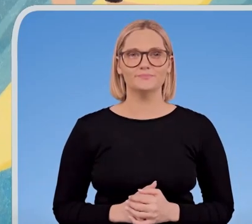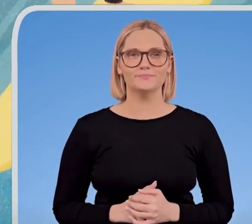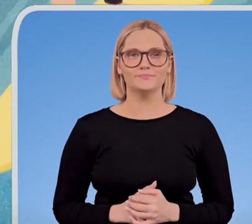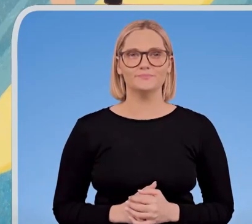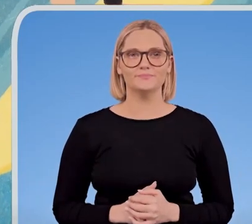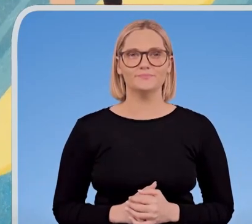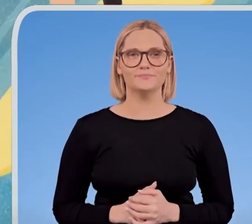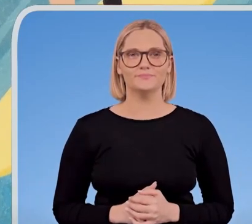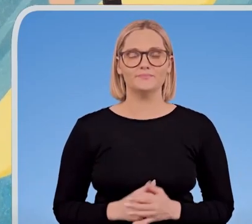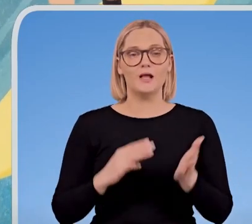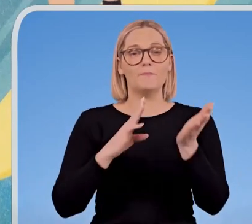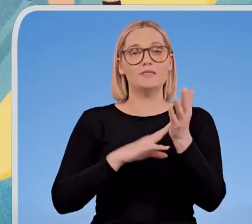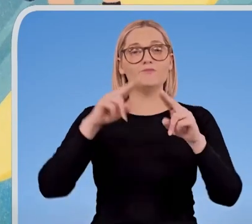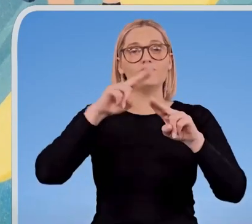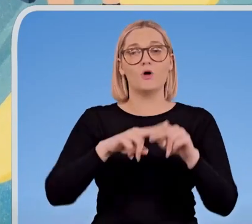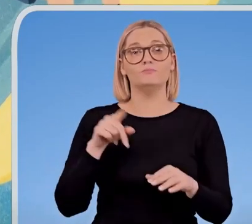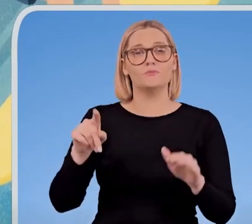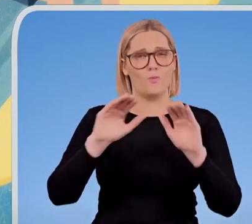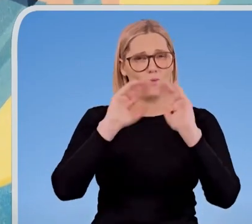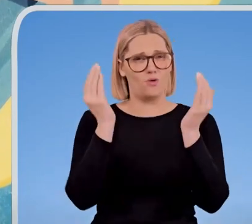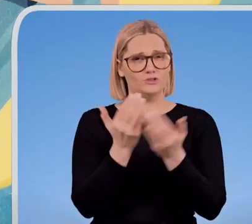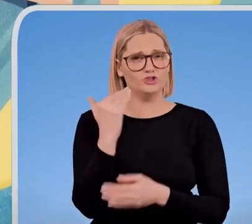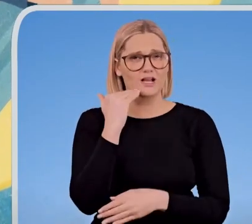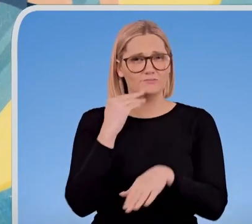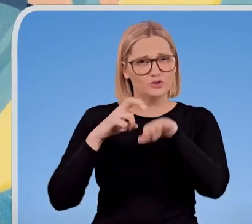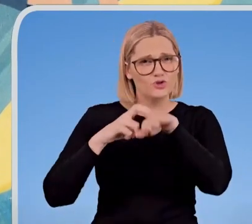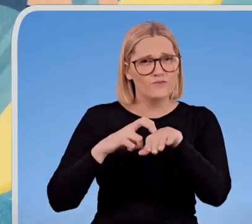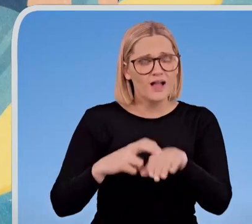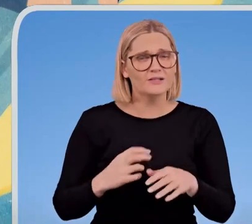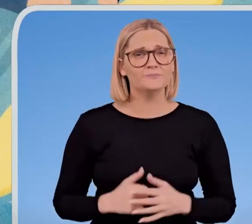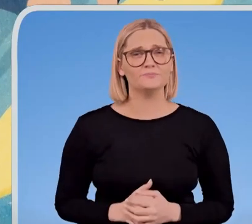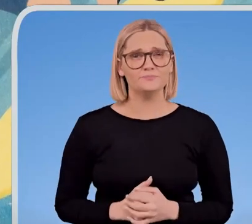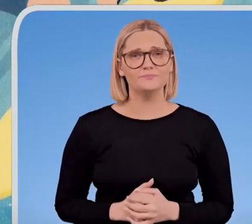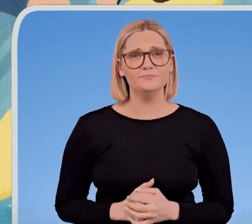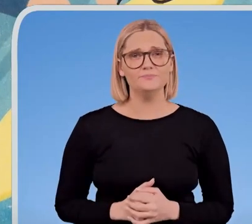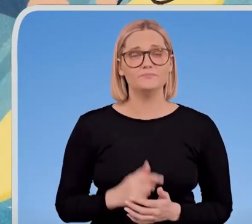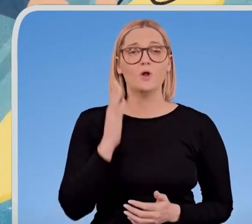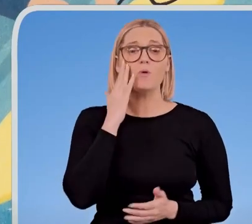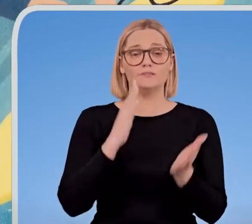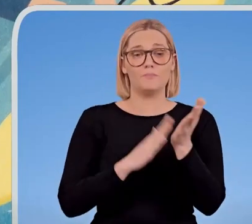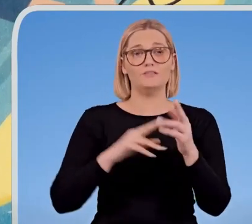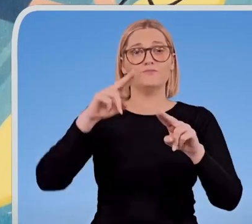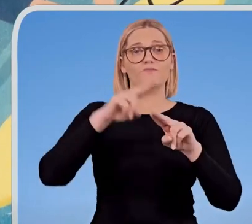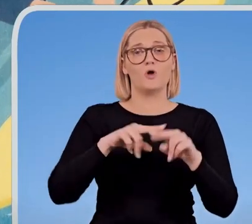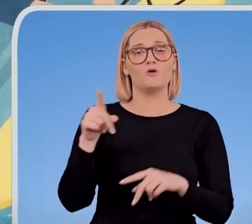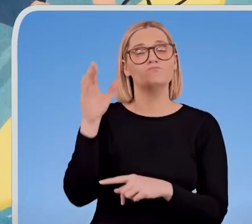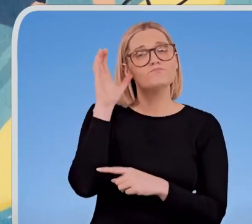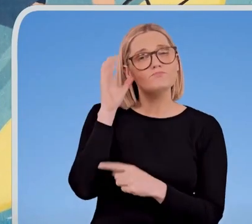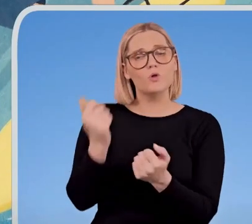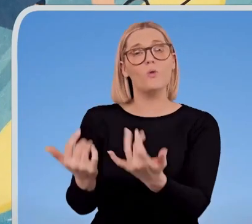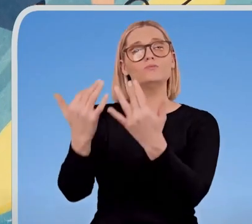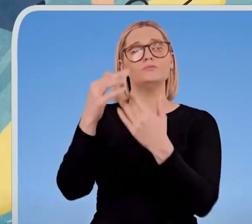Matt Formston is a world champion surfer. When Matt listens, the ocean tells him things.